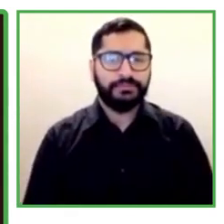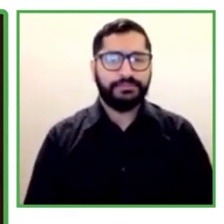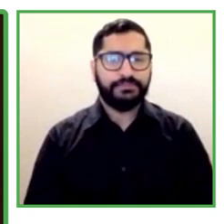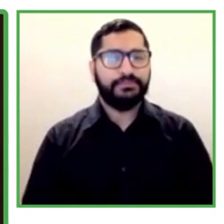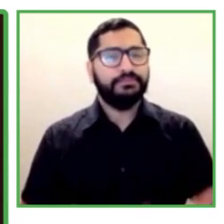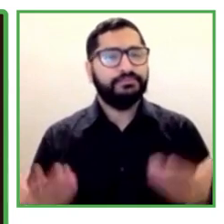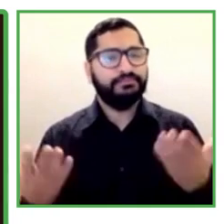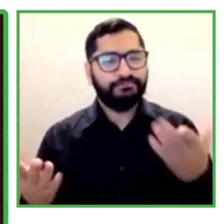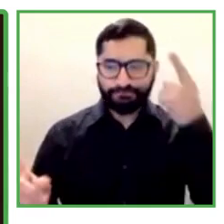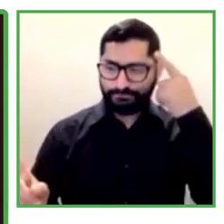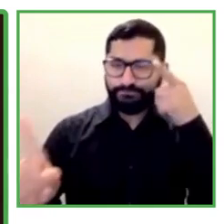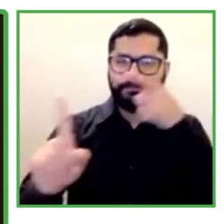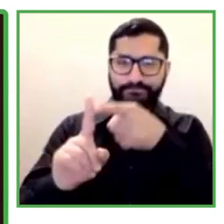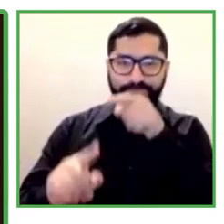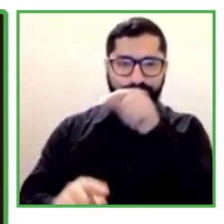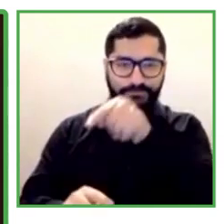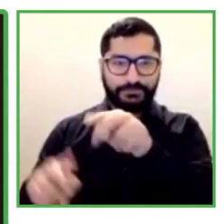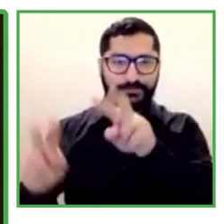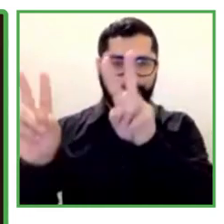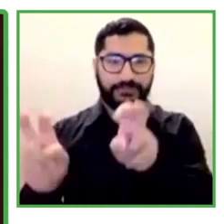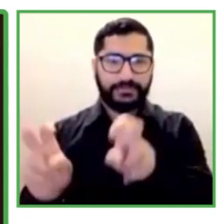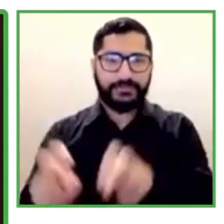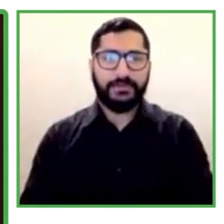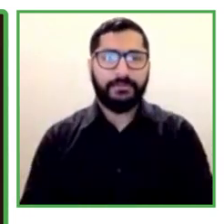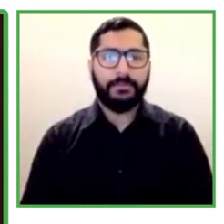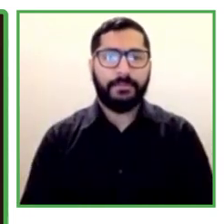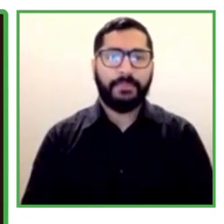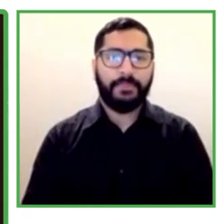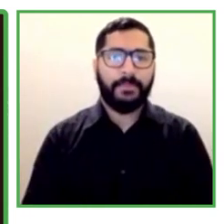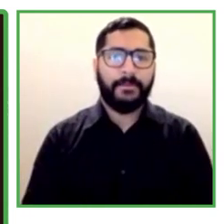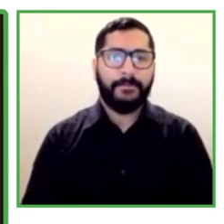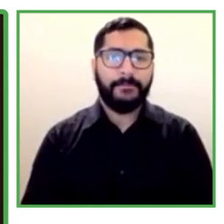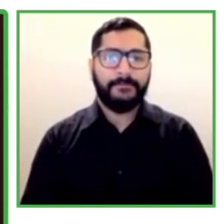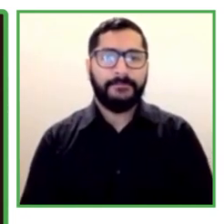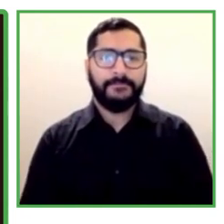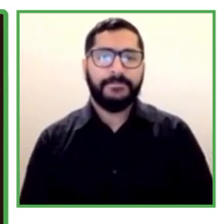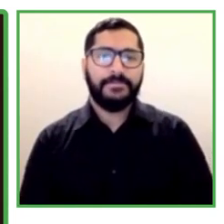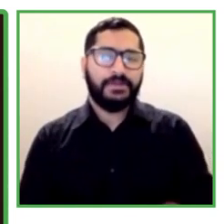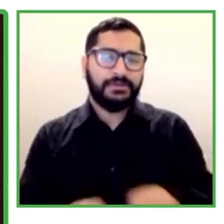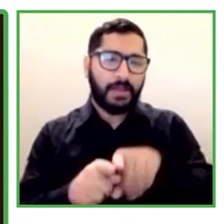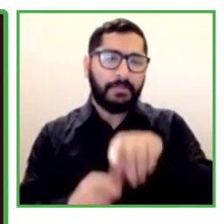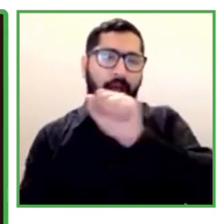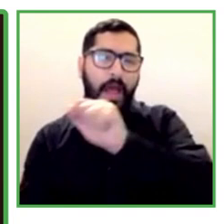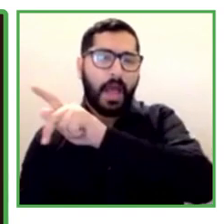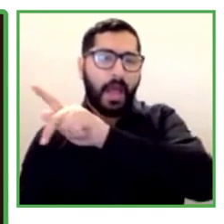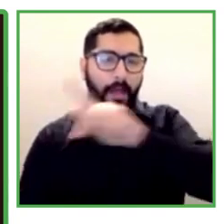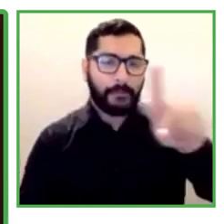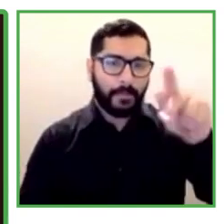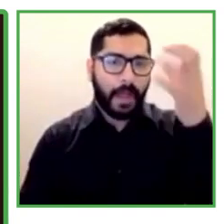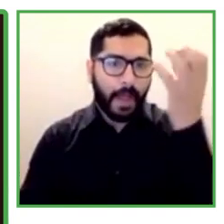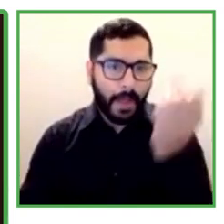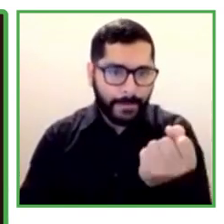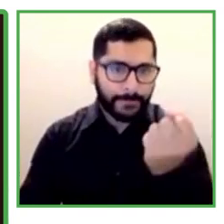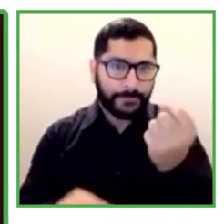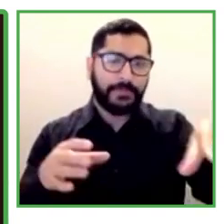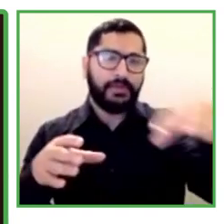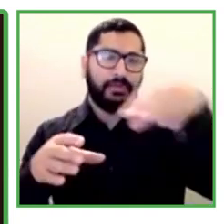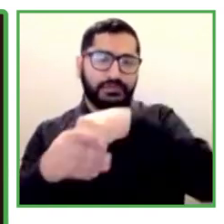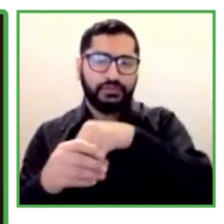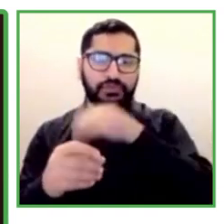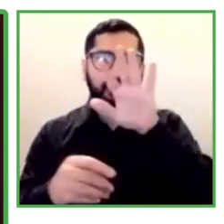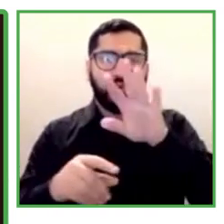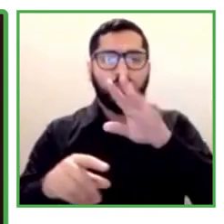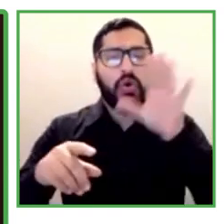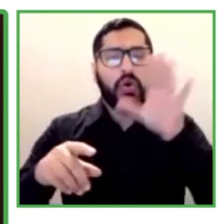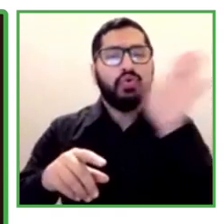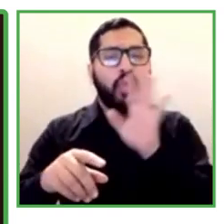the color contrast, the adjustable font size, the large buttons for persons with